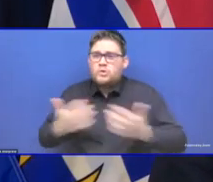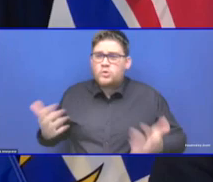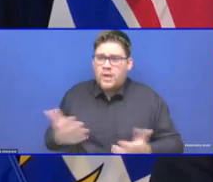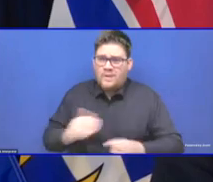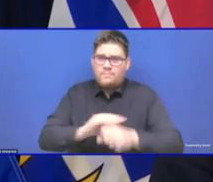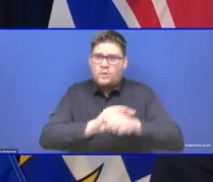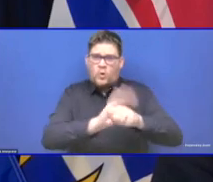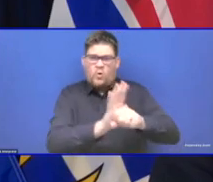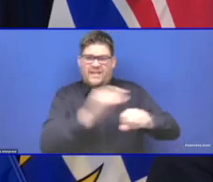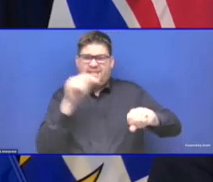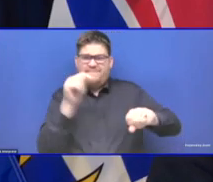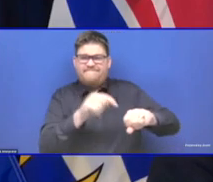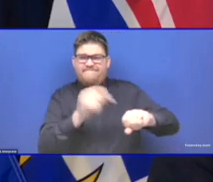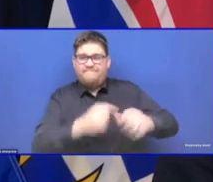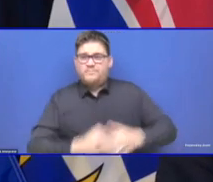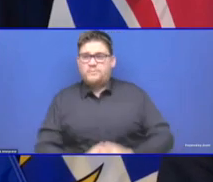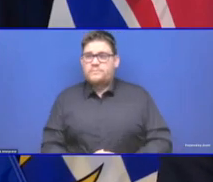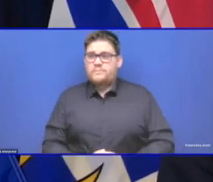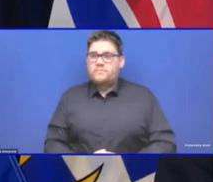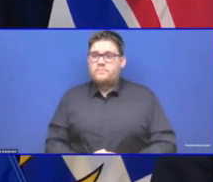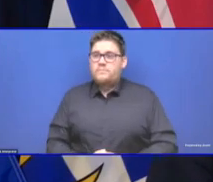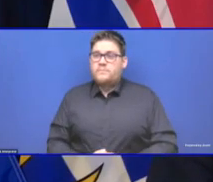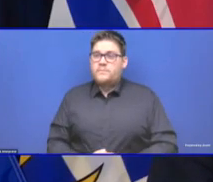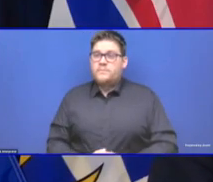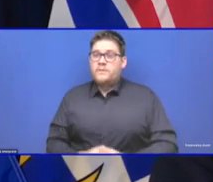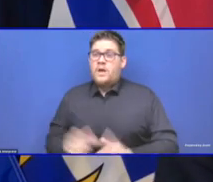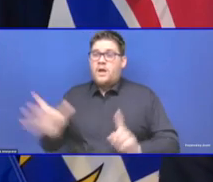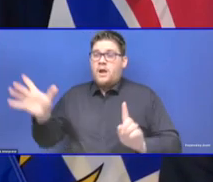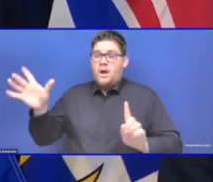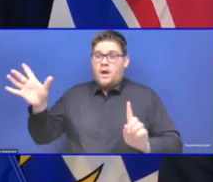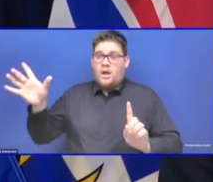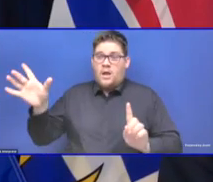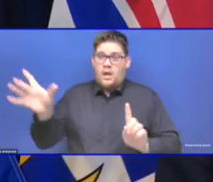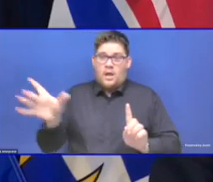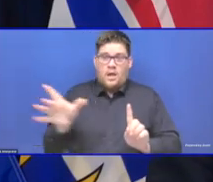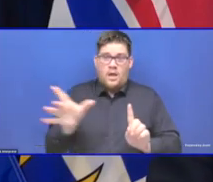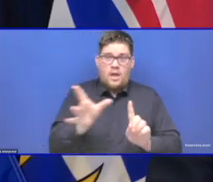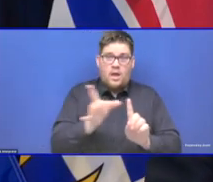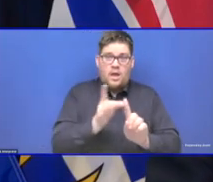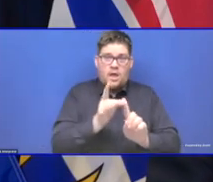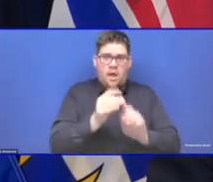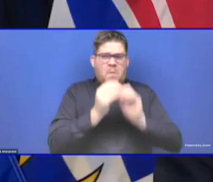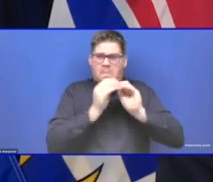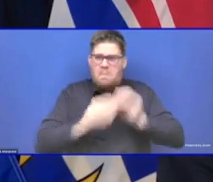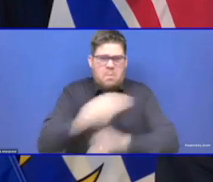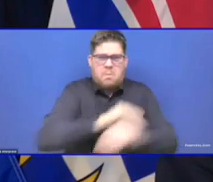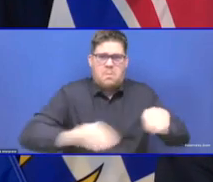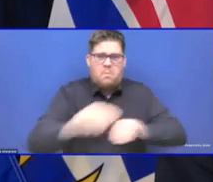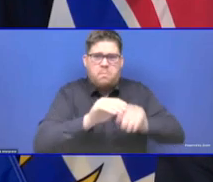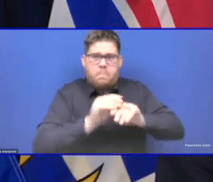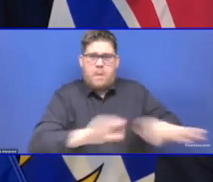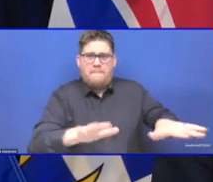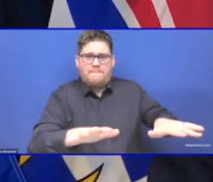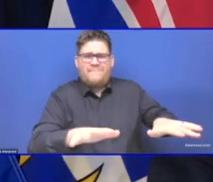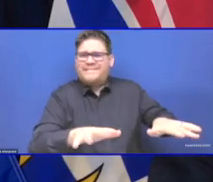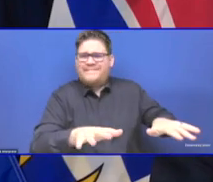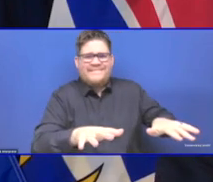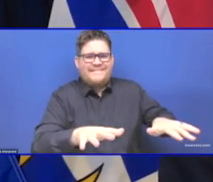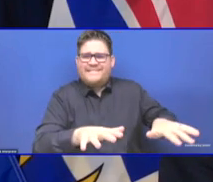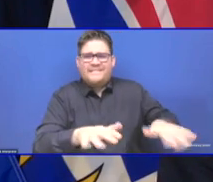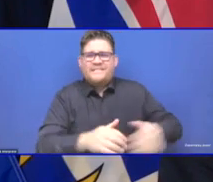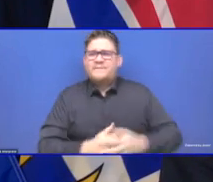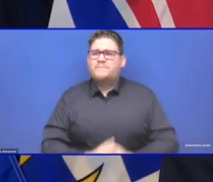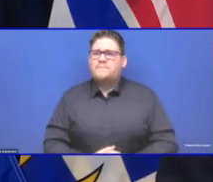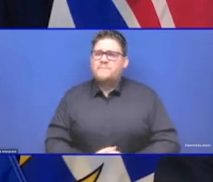so we think that this is the right approach. I think people support this approach, and it's one that is pro-health care worker, and it's